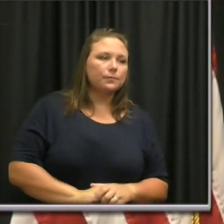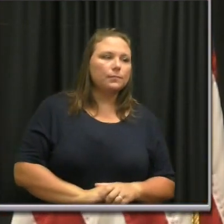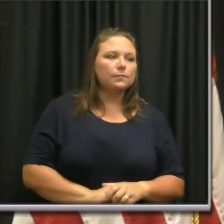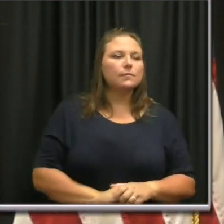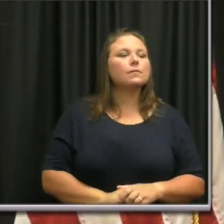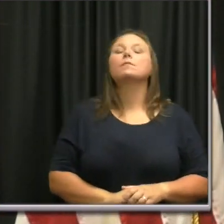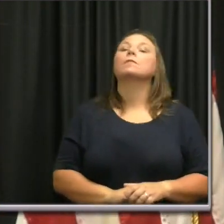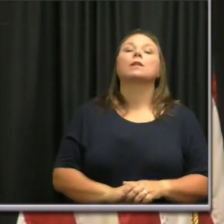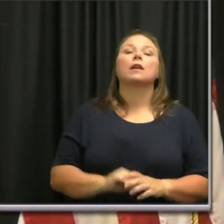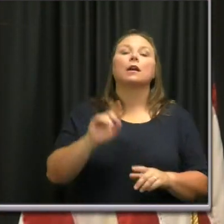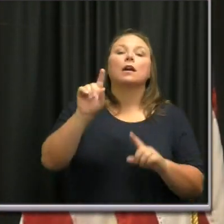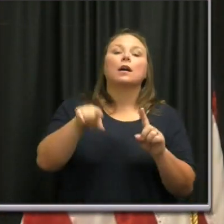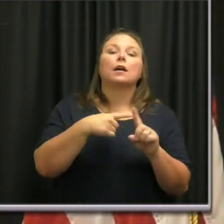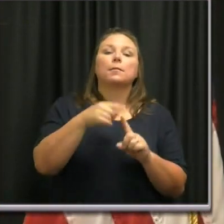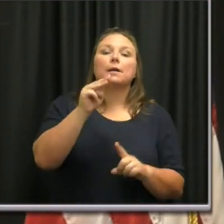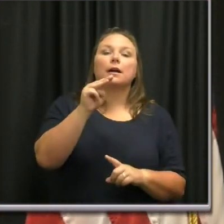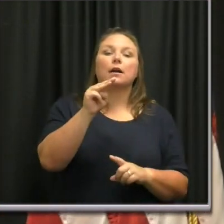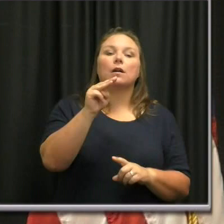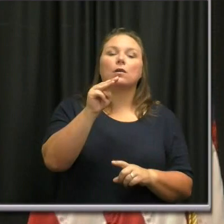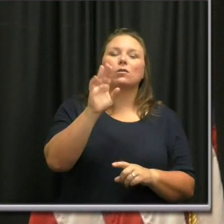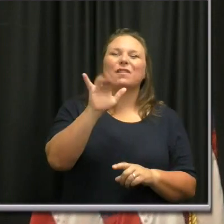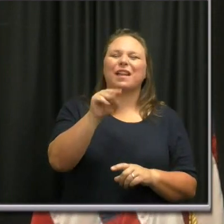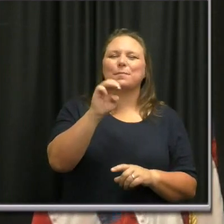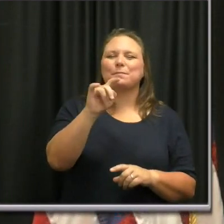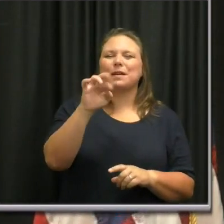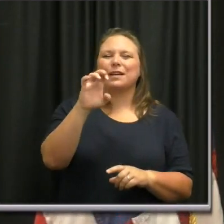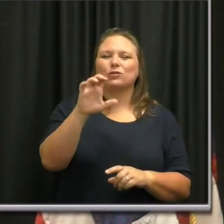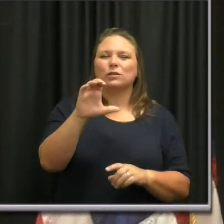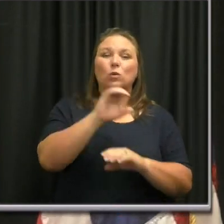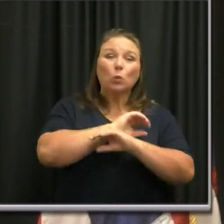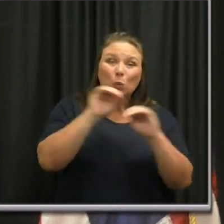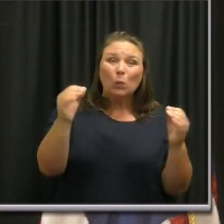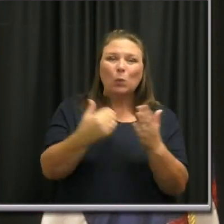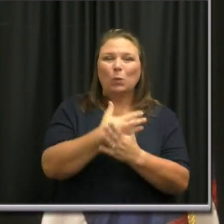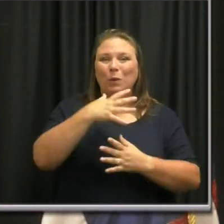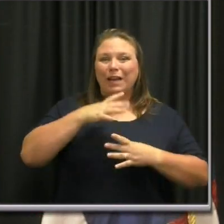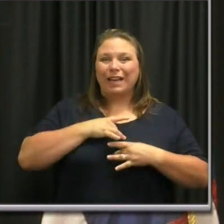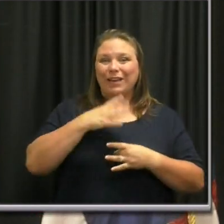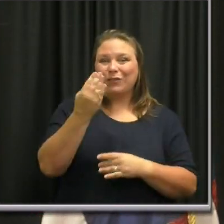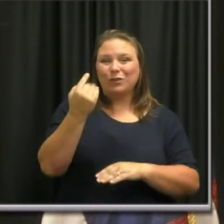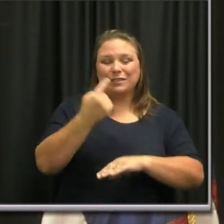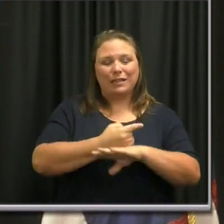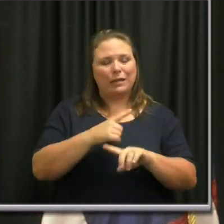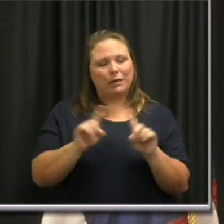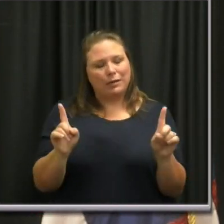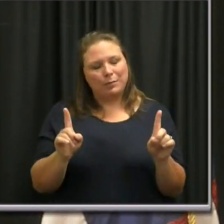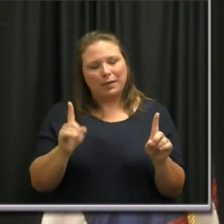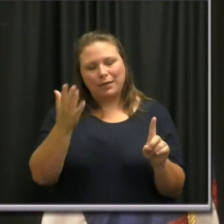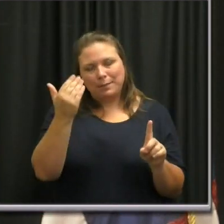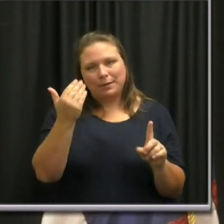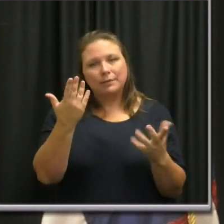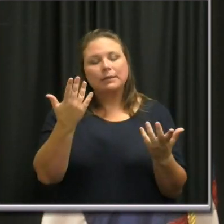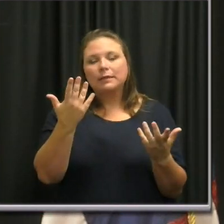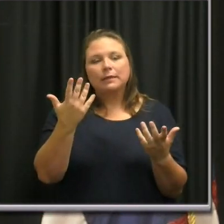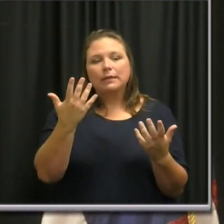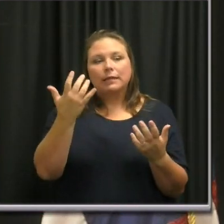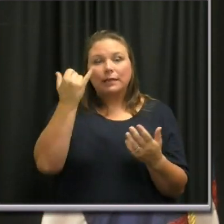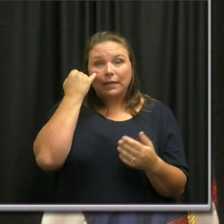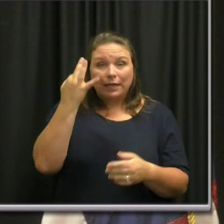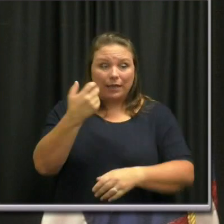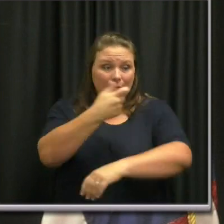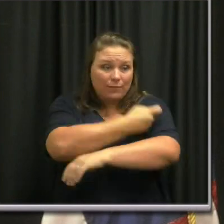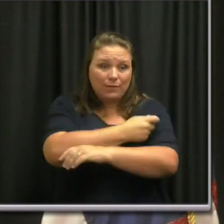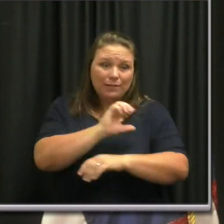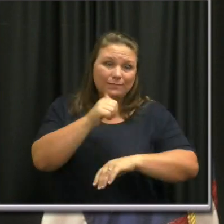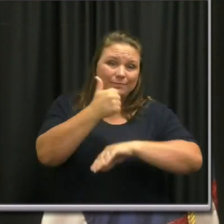Julia, regarding the metric of no new cases in 14 days, we all would like to get there, but let's be realistic. Until there is a vaccine